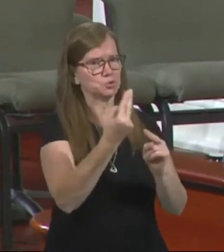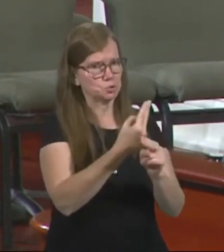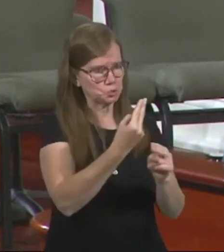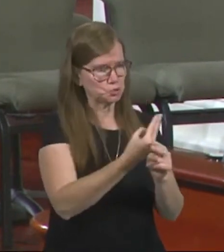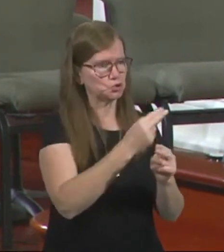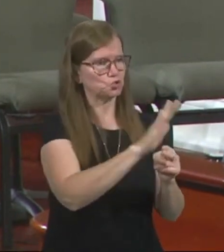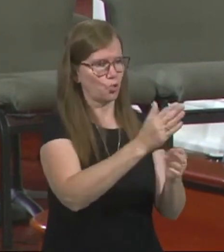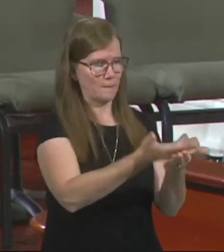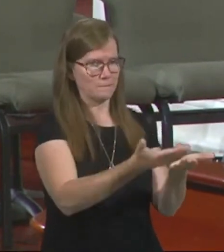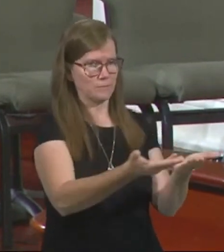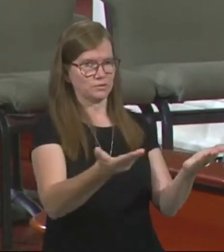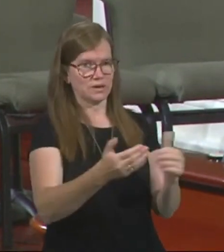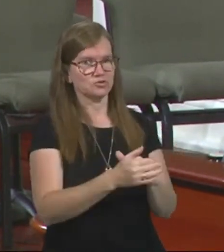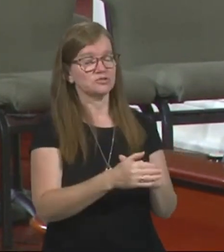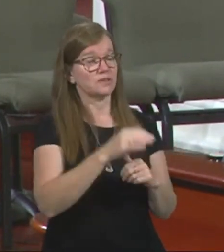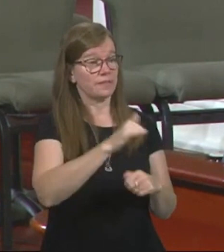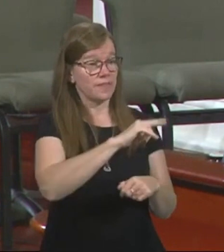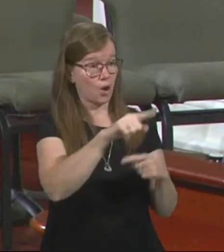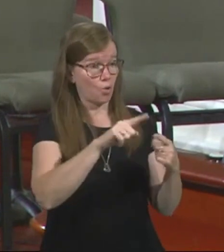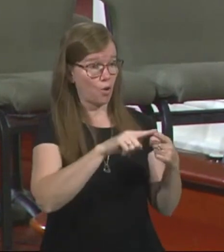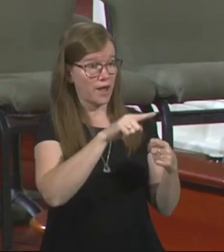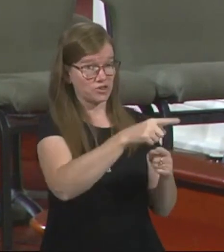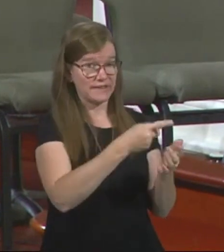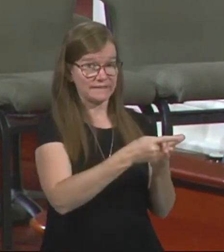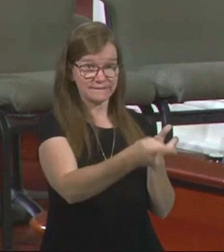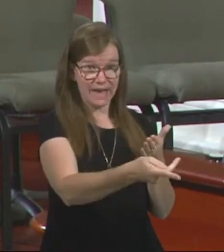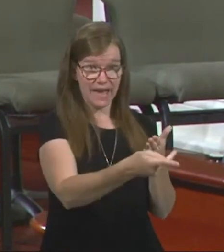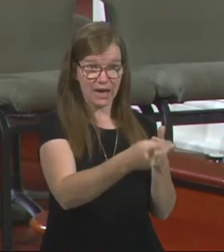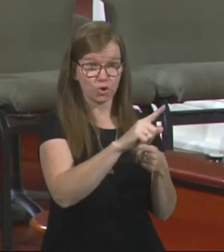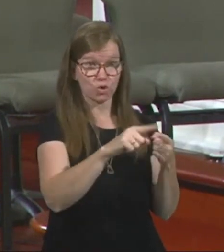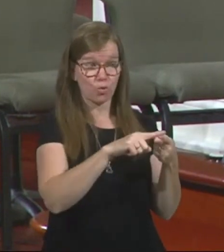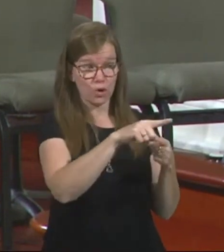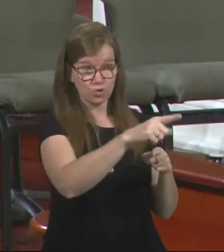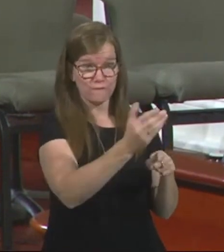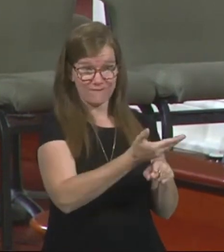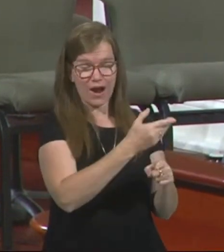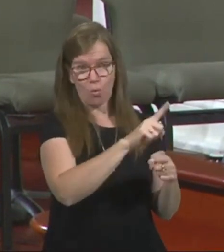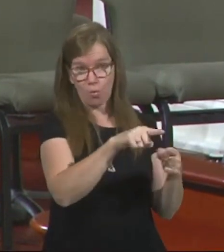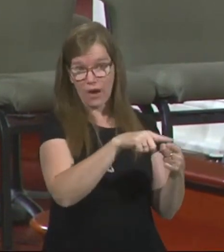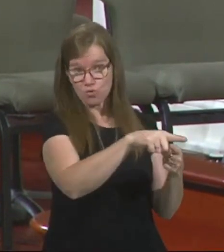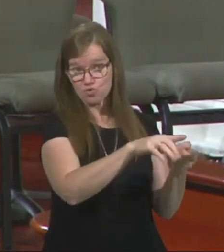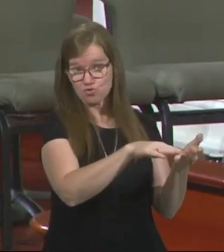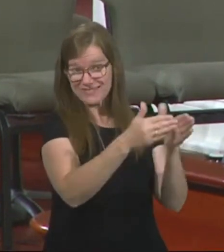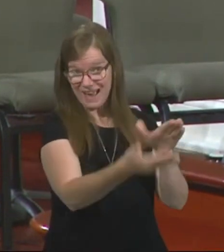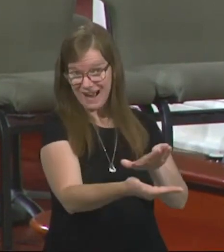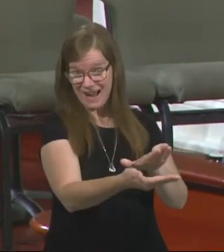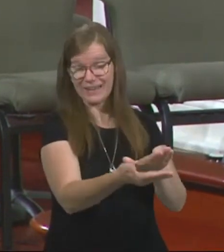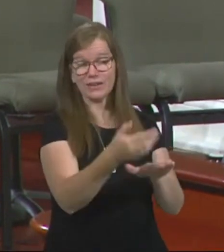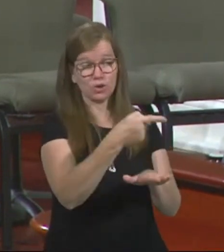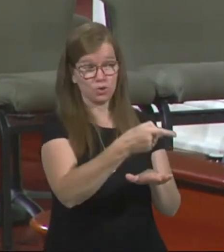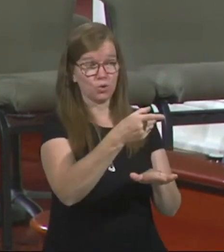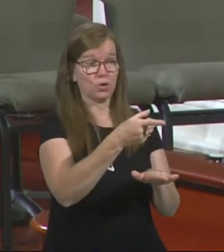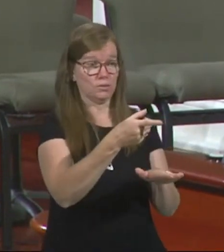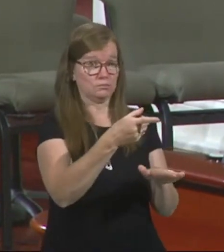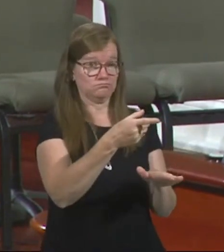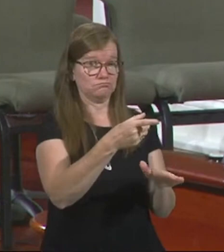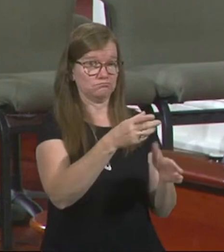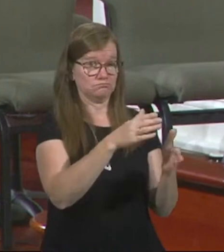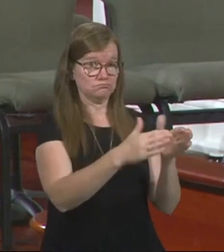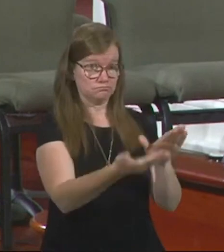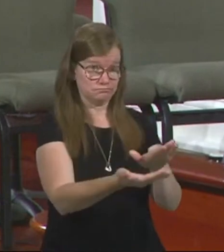your possessions, that when you fail, when you get fired from living, you die, you go into eternity,